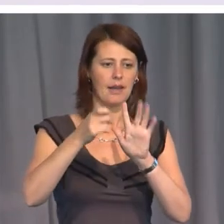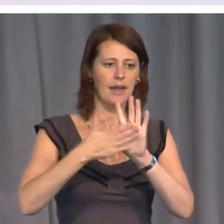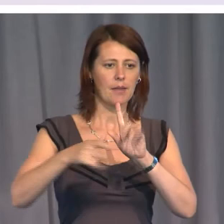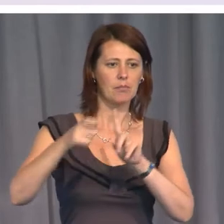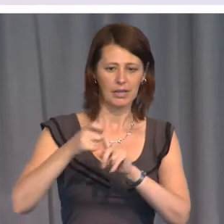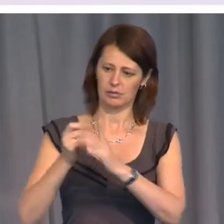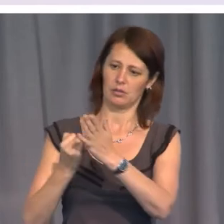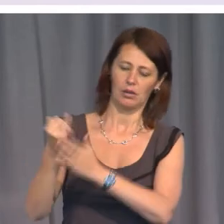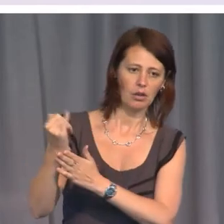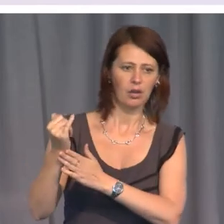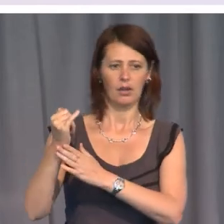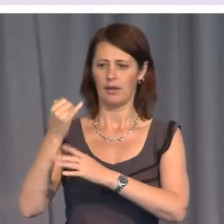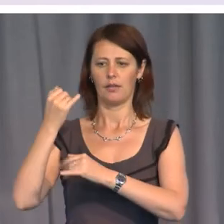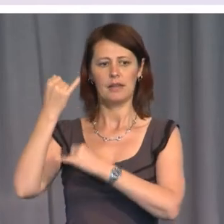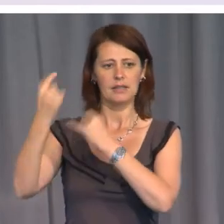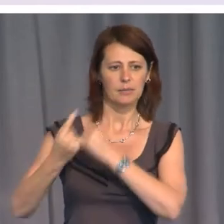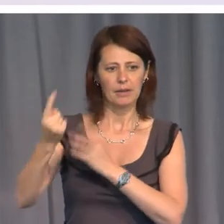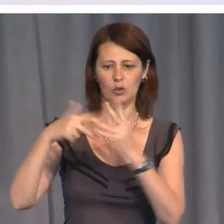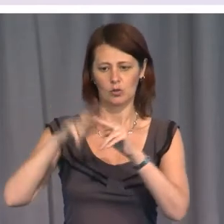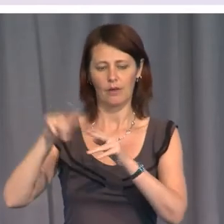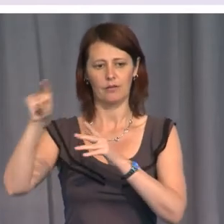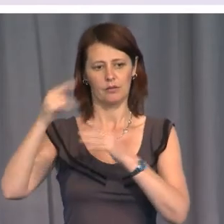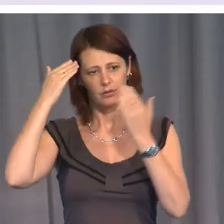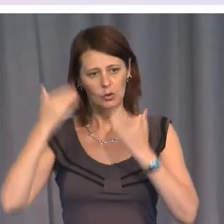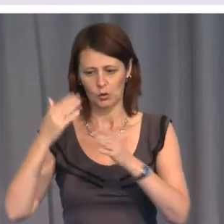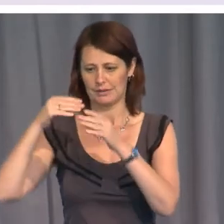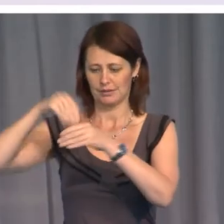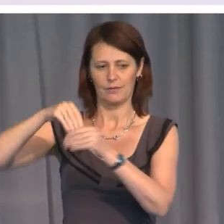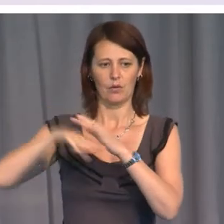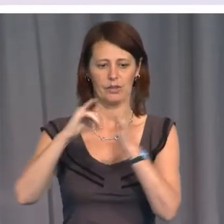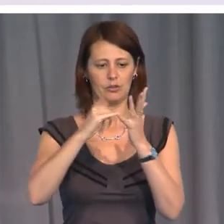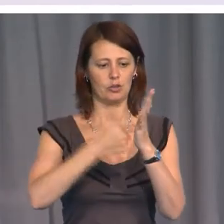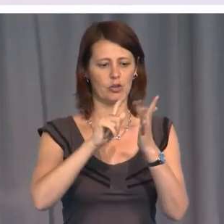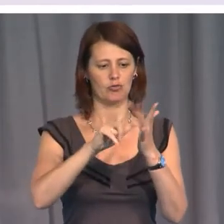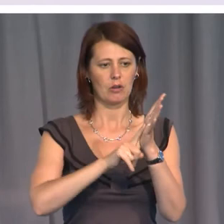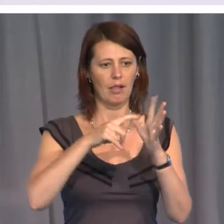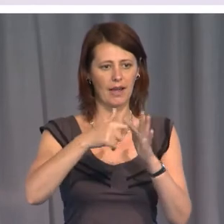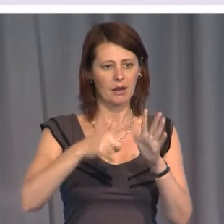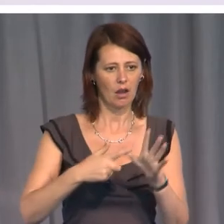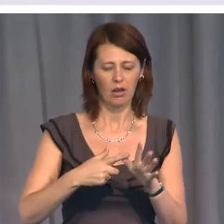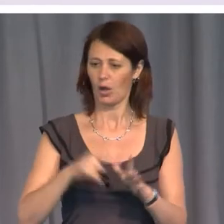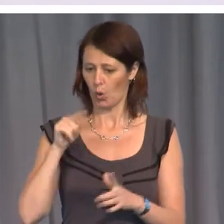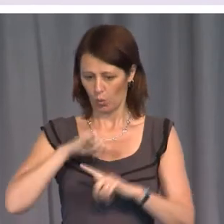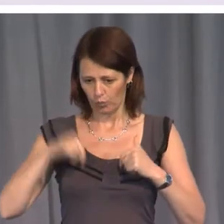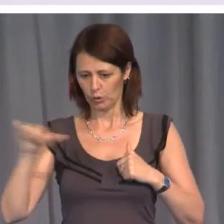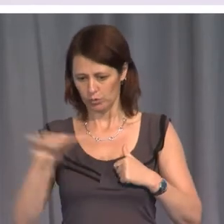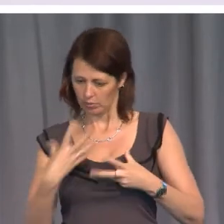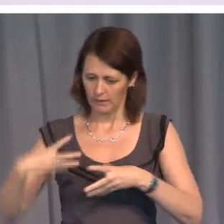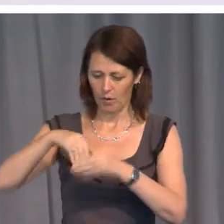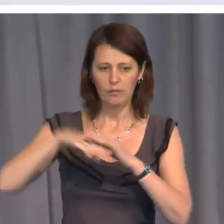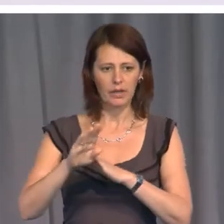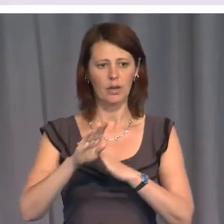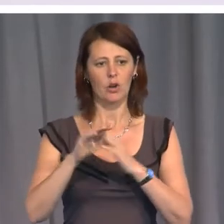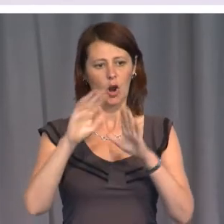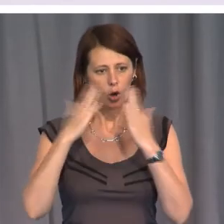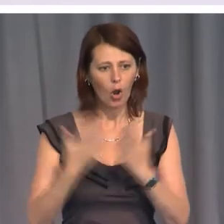the independence of the judiciary in Sri Lanka. We should become part of a global movement